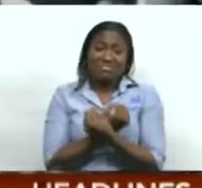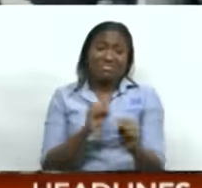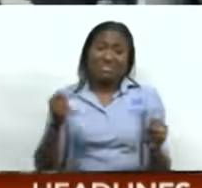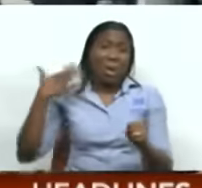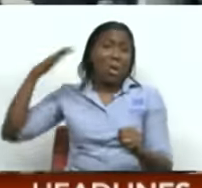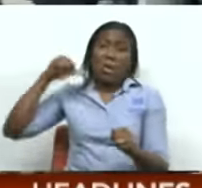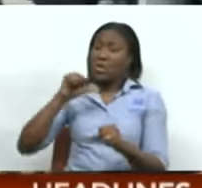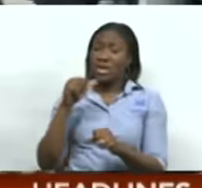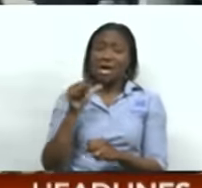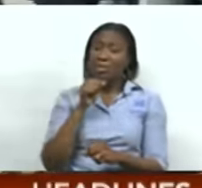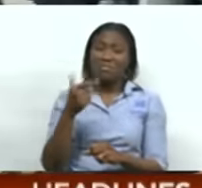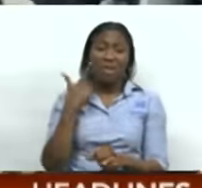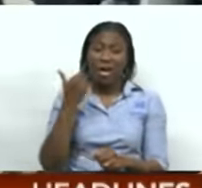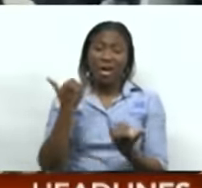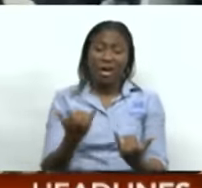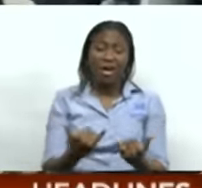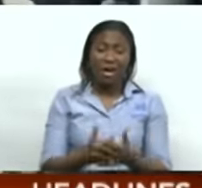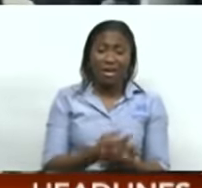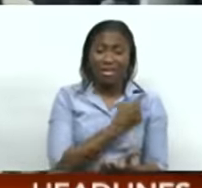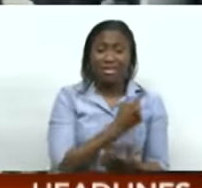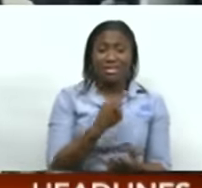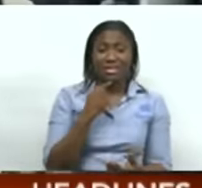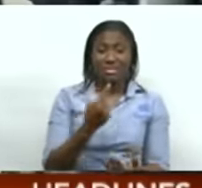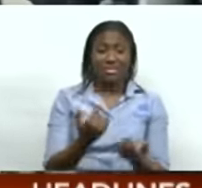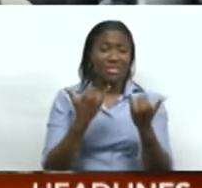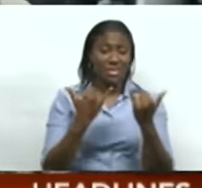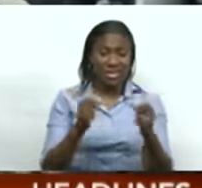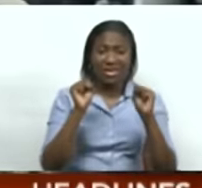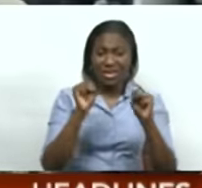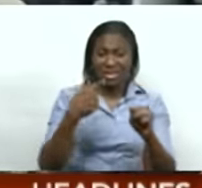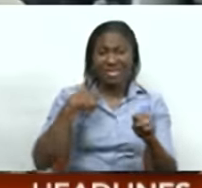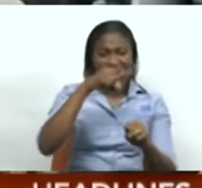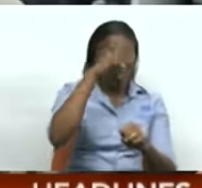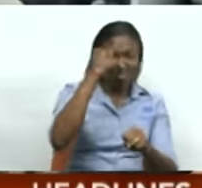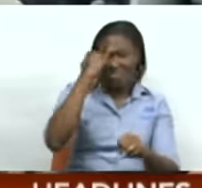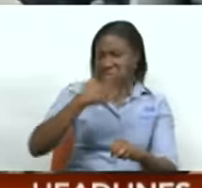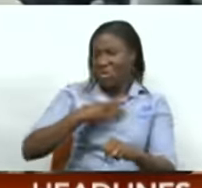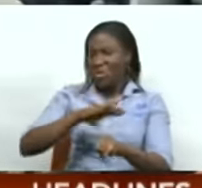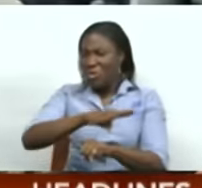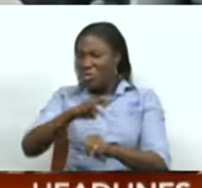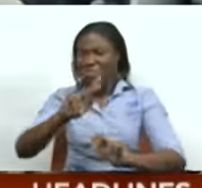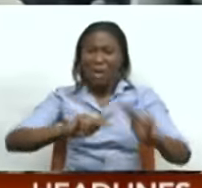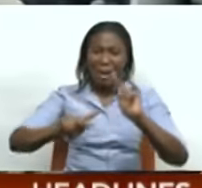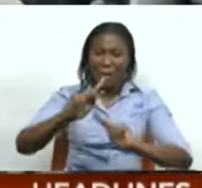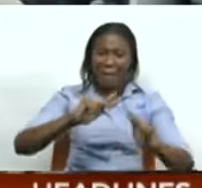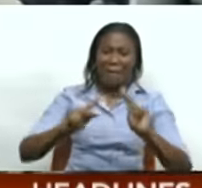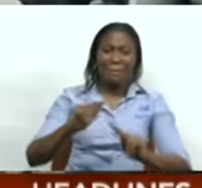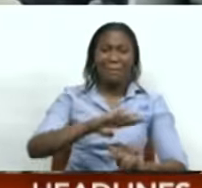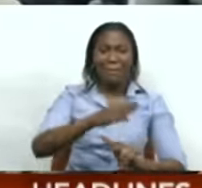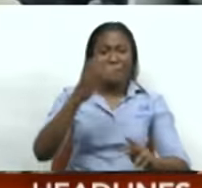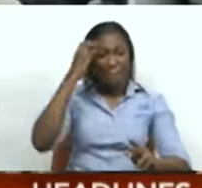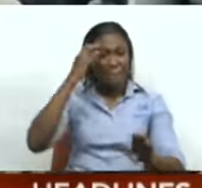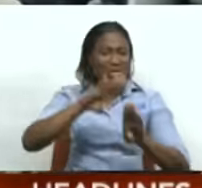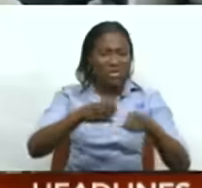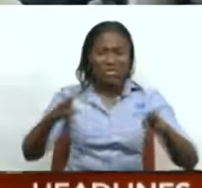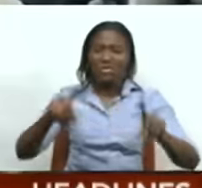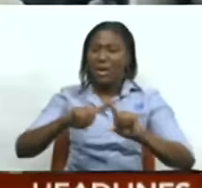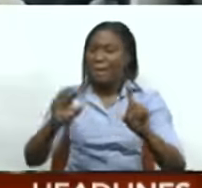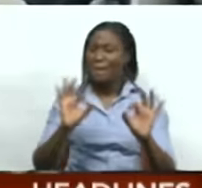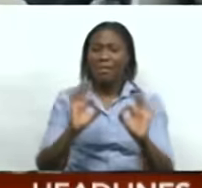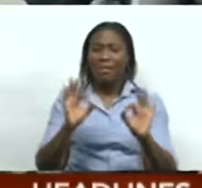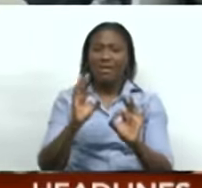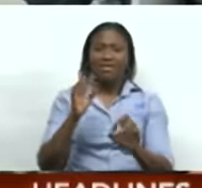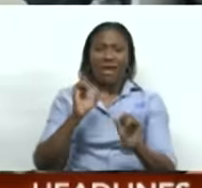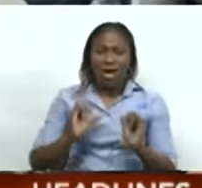like this. It's 50-50 because it's how all race and source of people, everybody have a different mental, but nobody's pushing the right